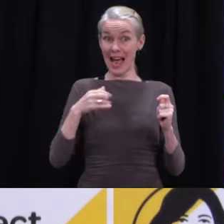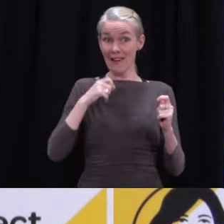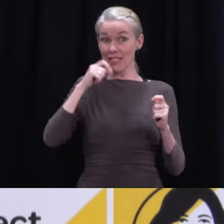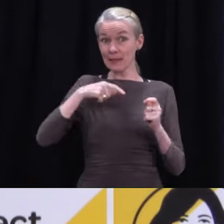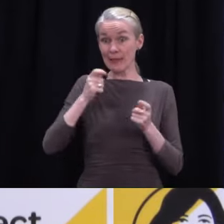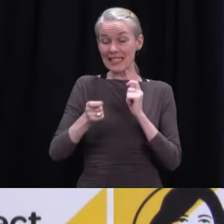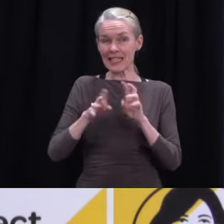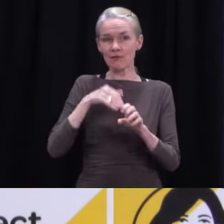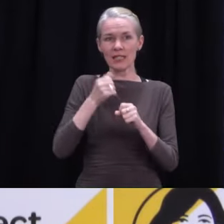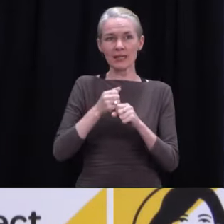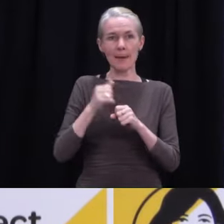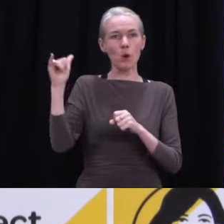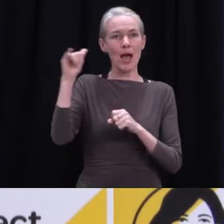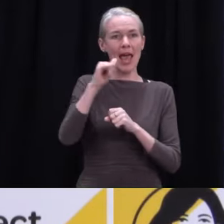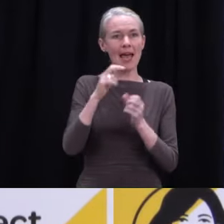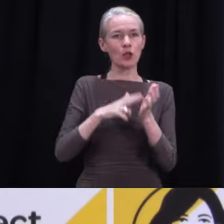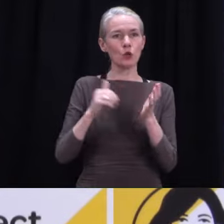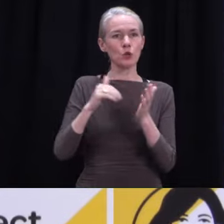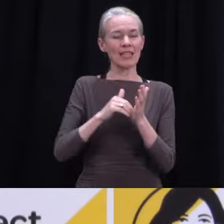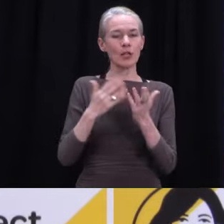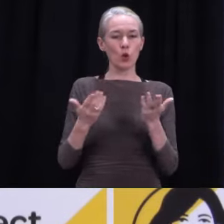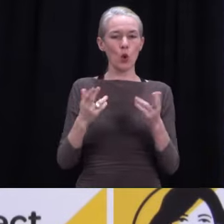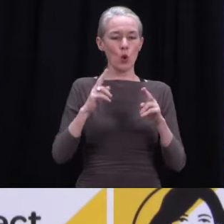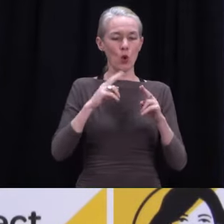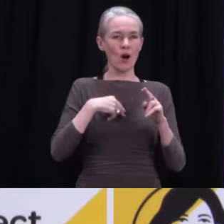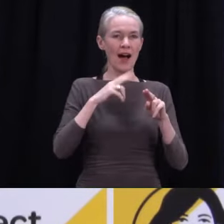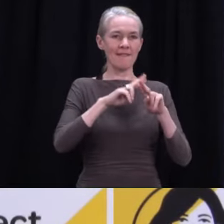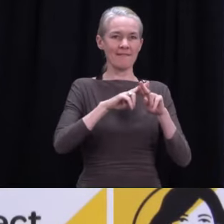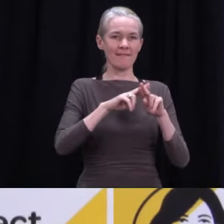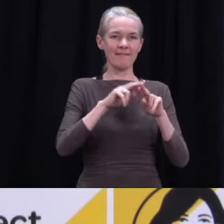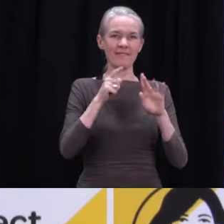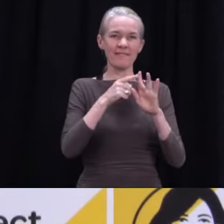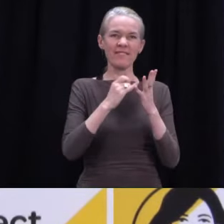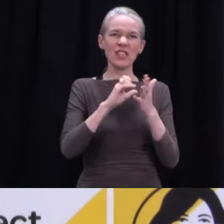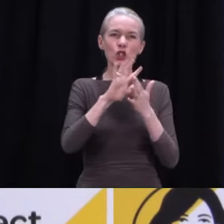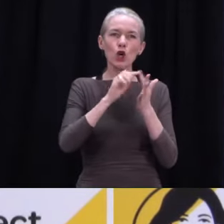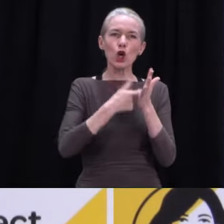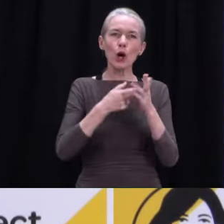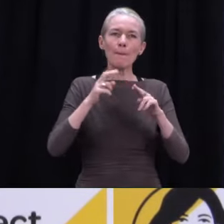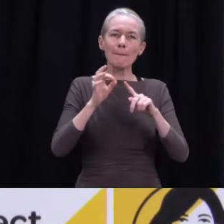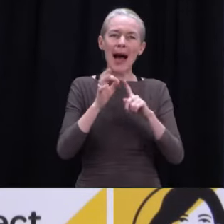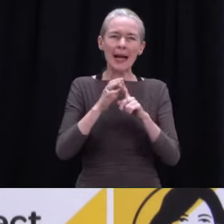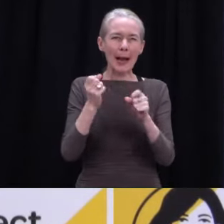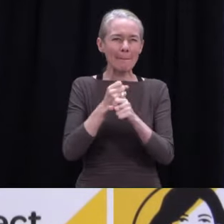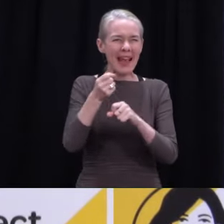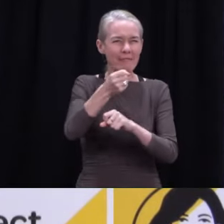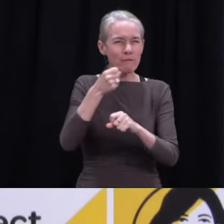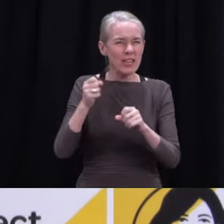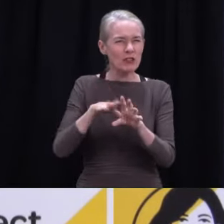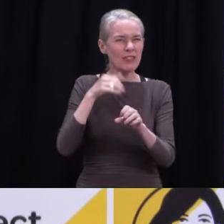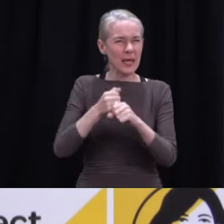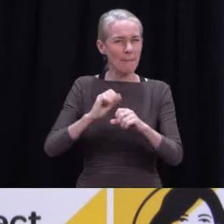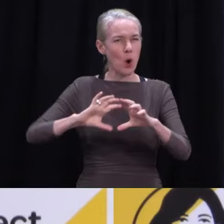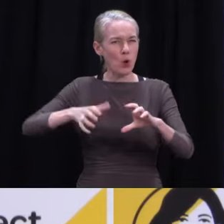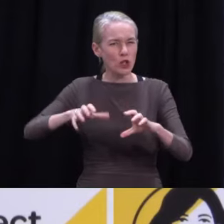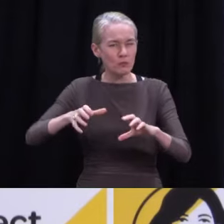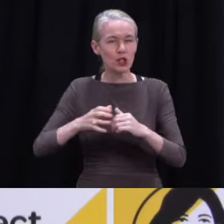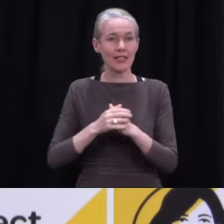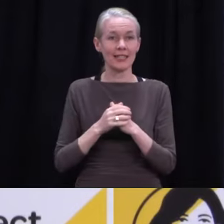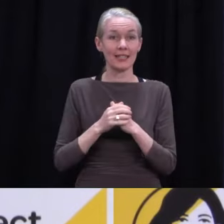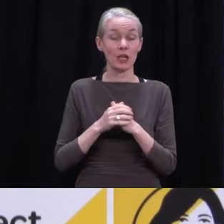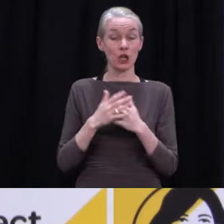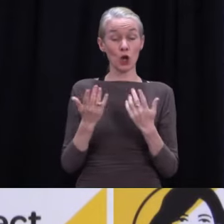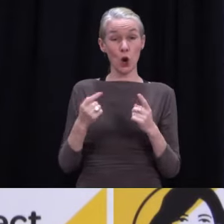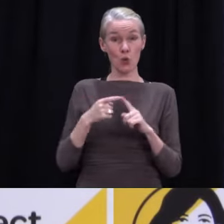Paykel are a couple. So there's quite a lot of saliva testing being processed. But what I would say is just a reminder, the only difference is the way the sample is collected.